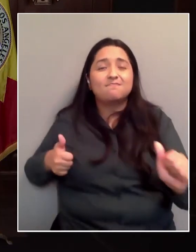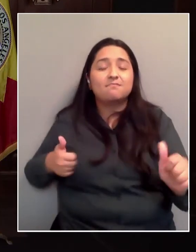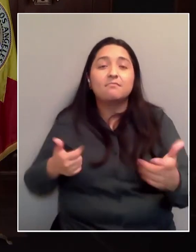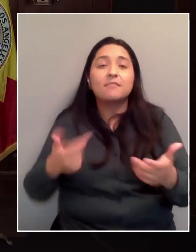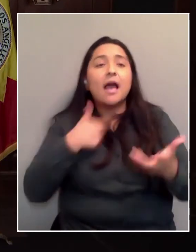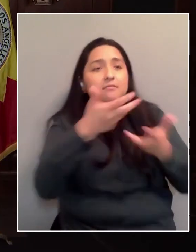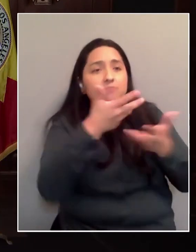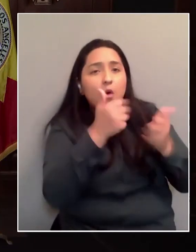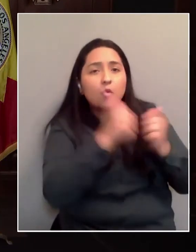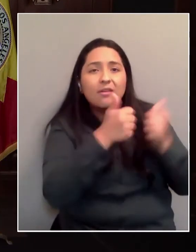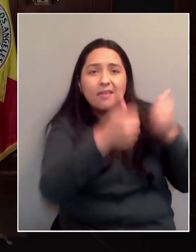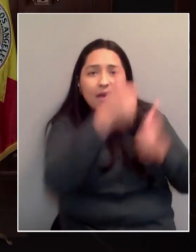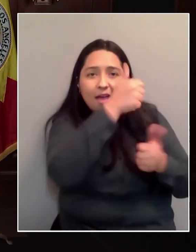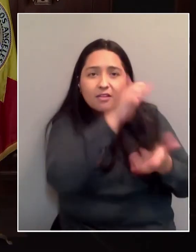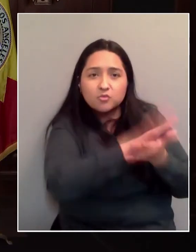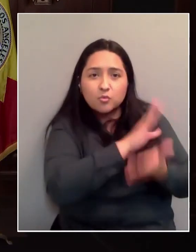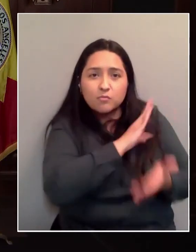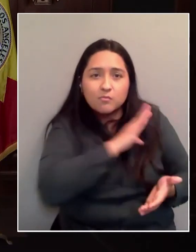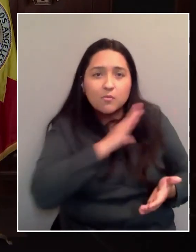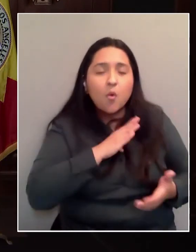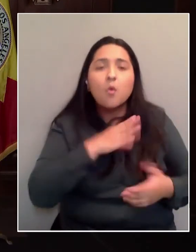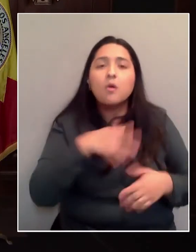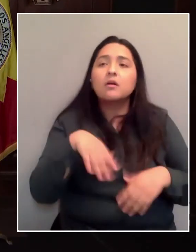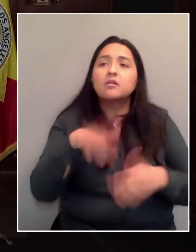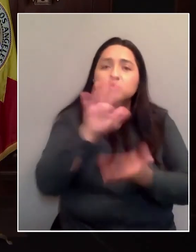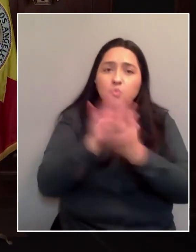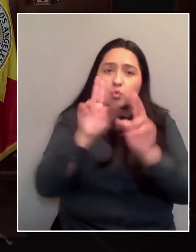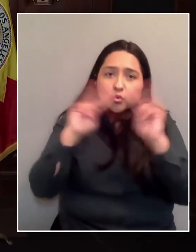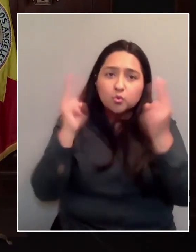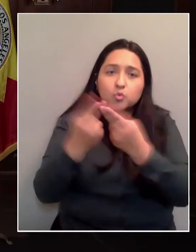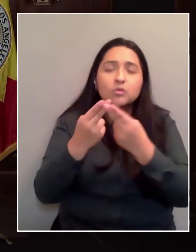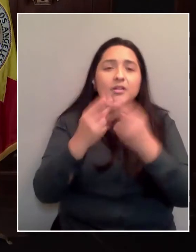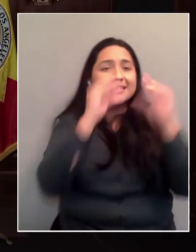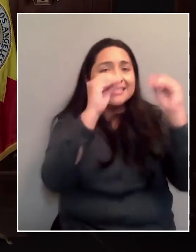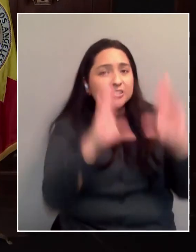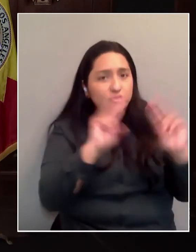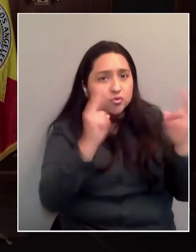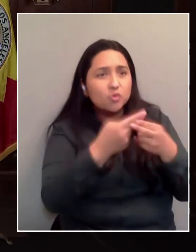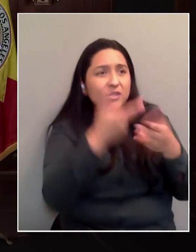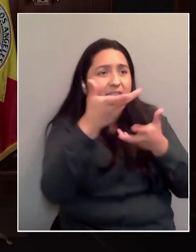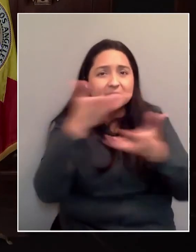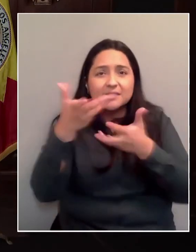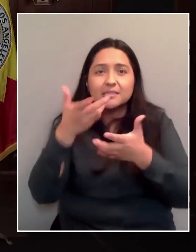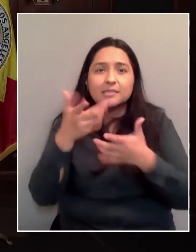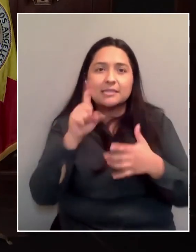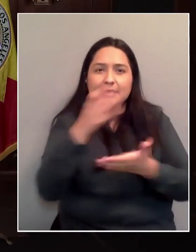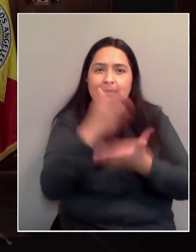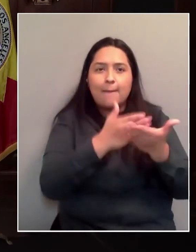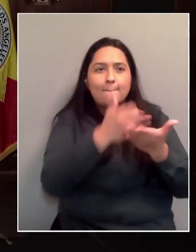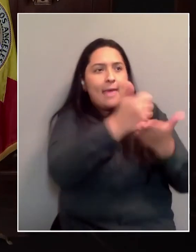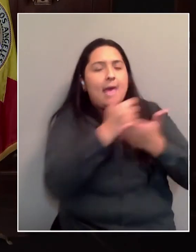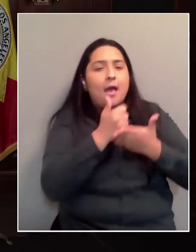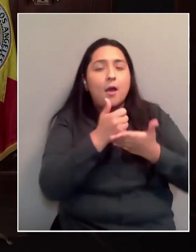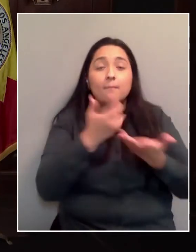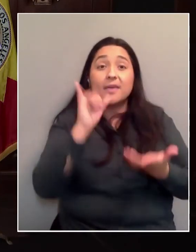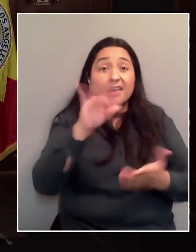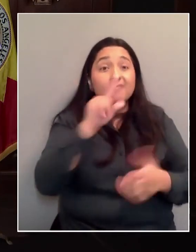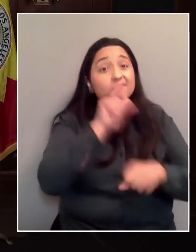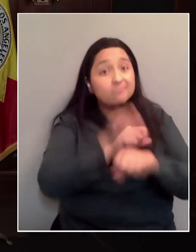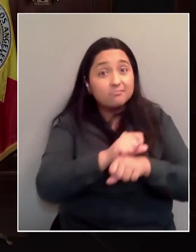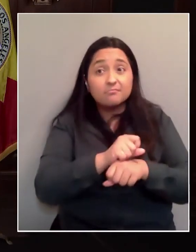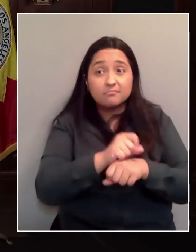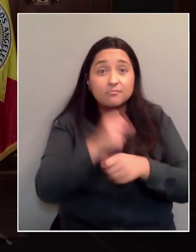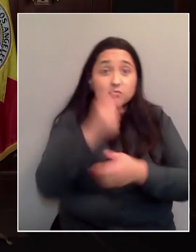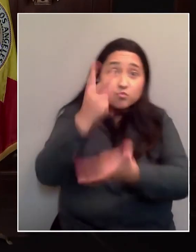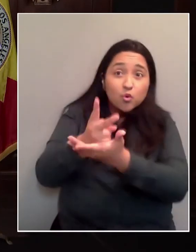school worker unions, including our teachers unions, to offer help. To say, as soon as I get a green light, or even today for folks 65 and